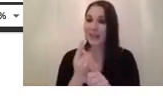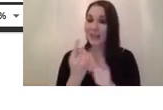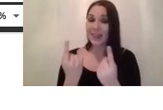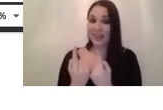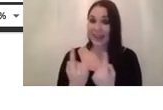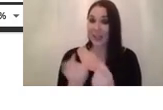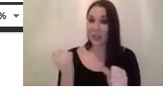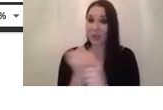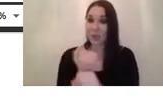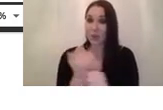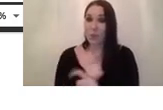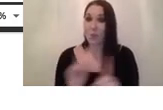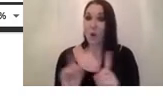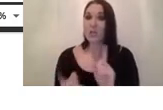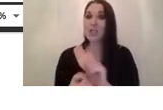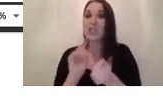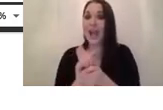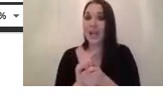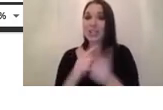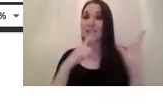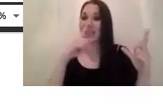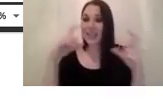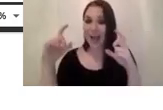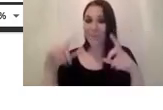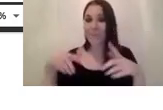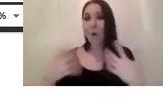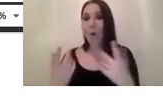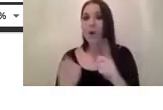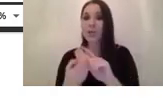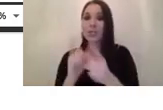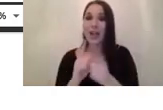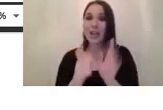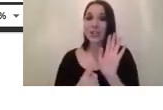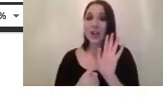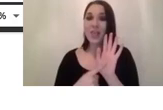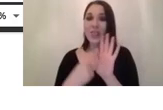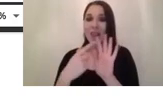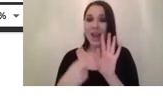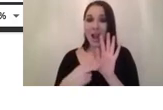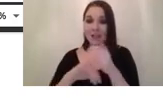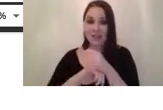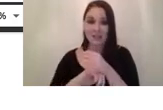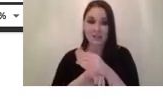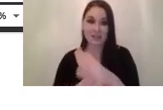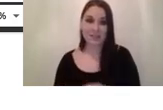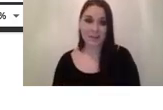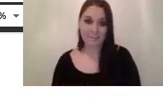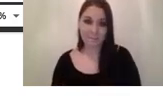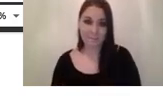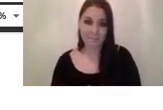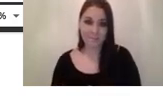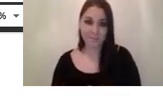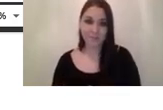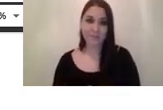camera or the lens uh why quality is important two brands as i was mentioning before may have the same specs